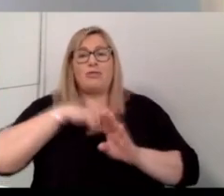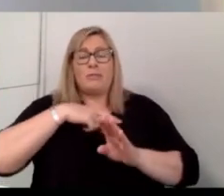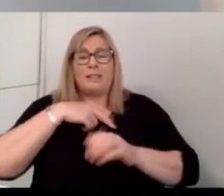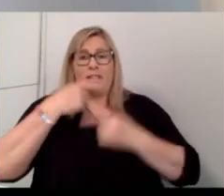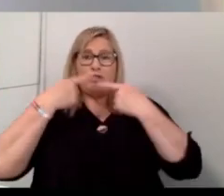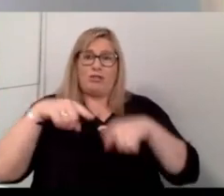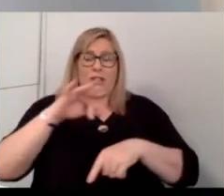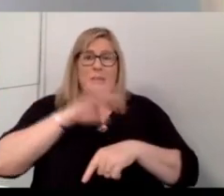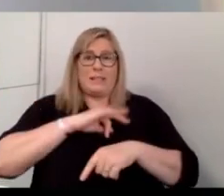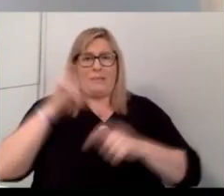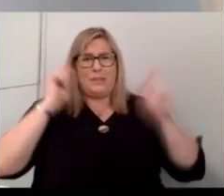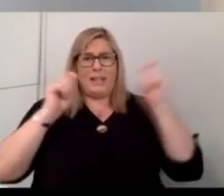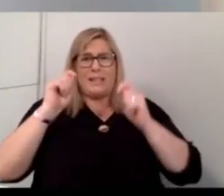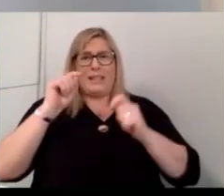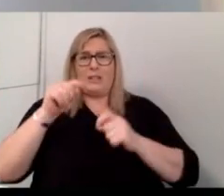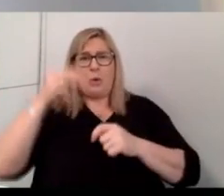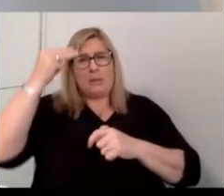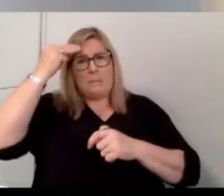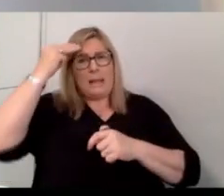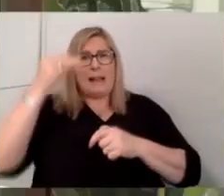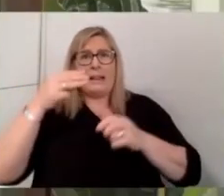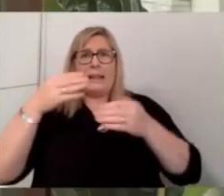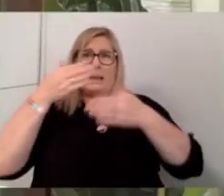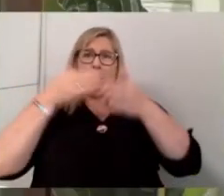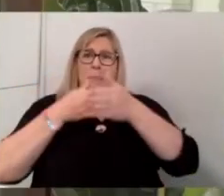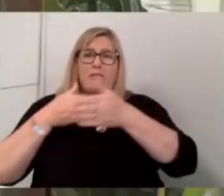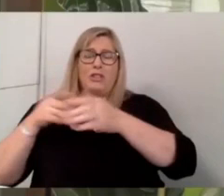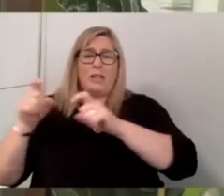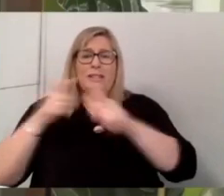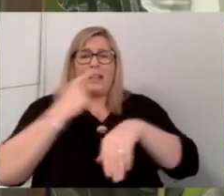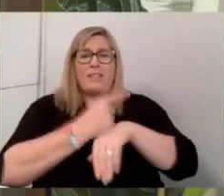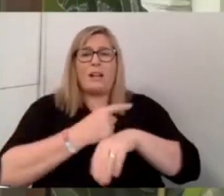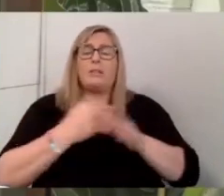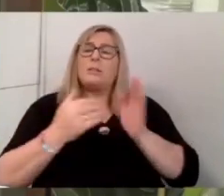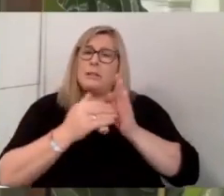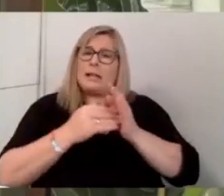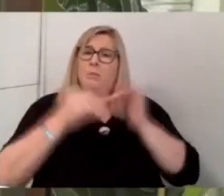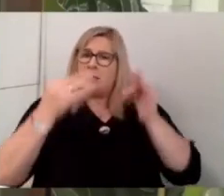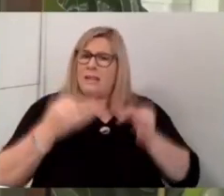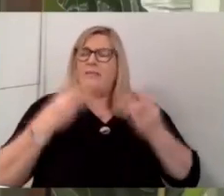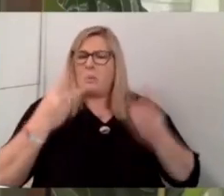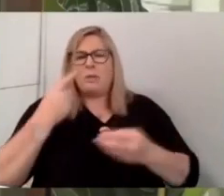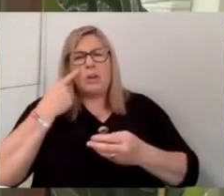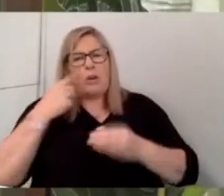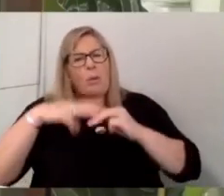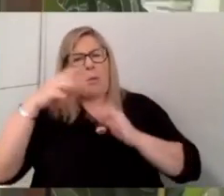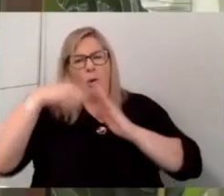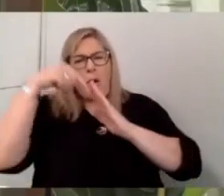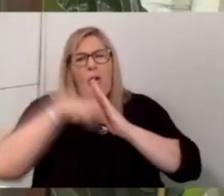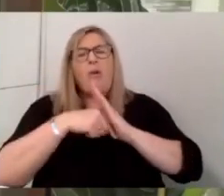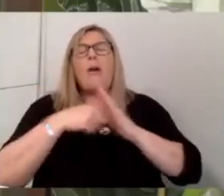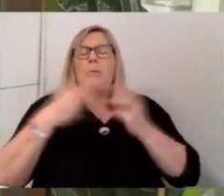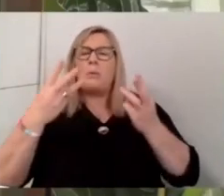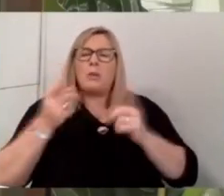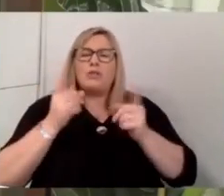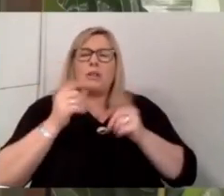even think that those mental barriers are still there today. Yeah, and we definitely want to unpick and also maybe take some suggestions from the audience, because we have a number of really